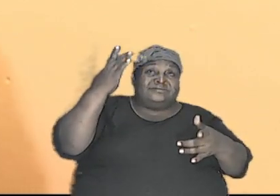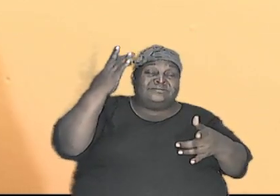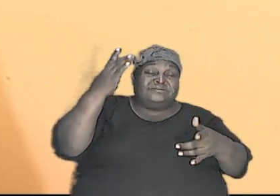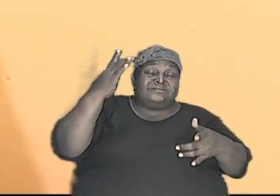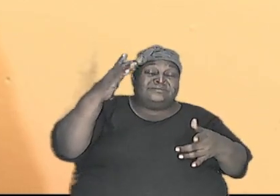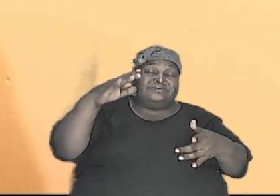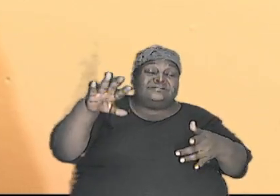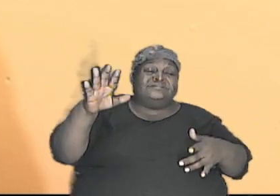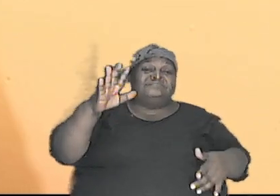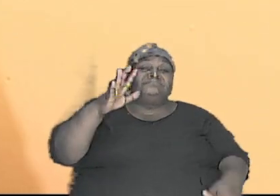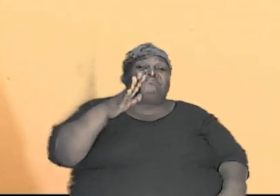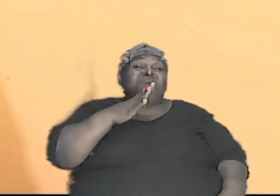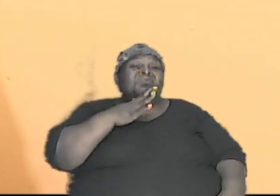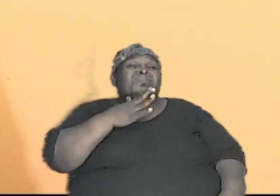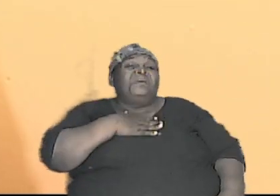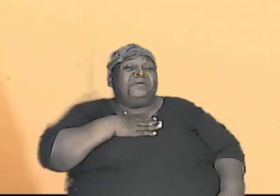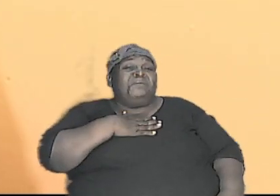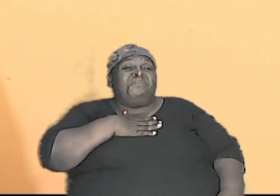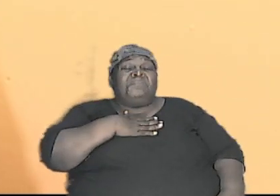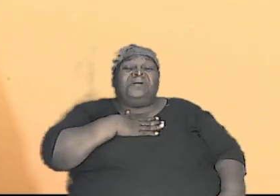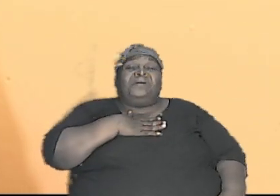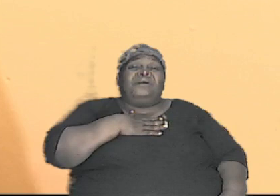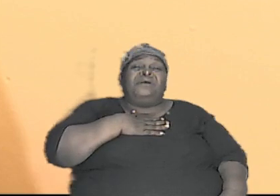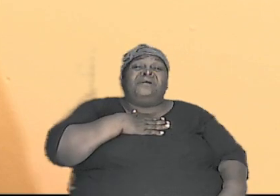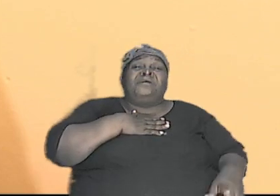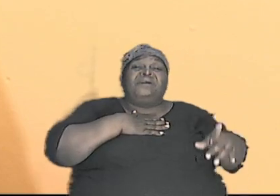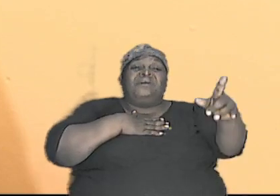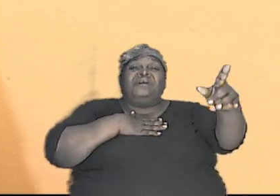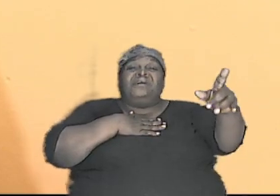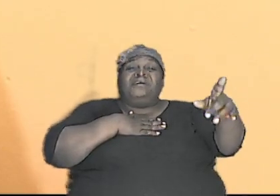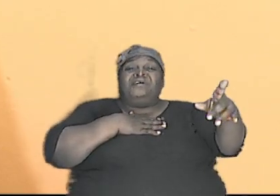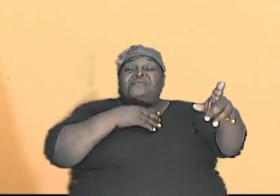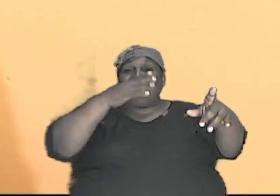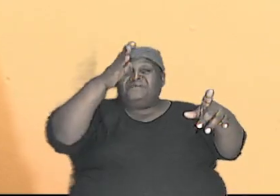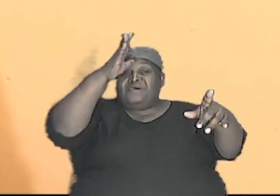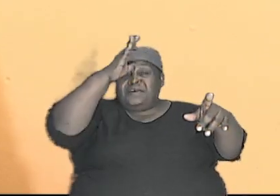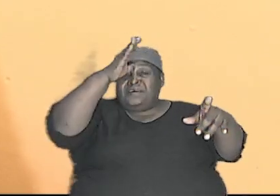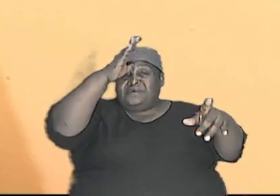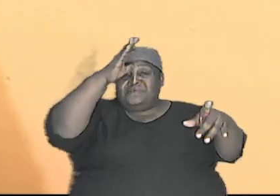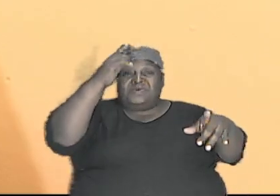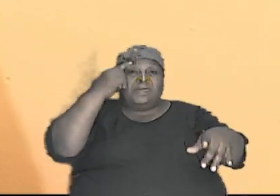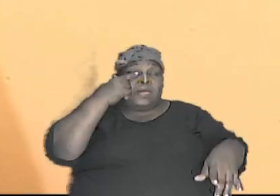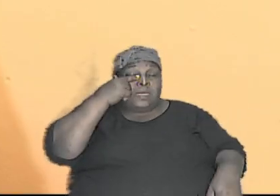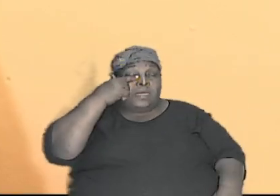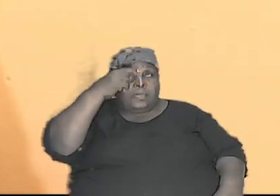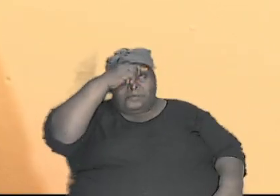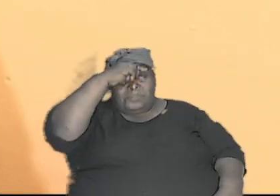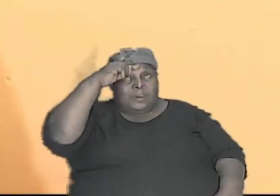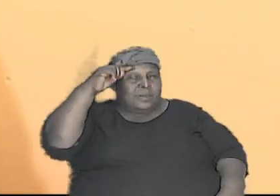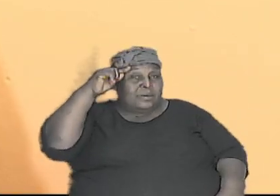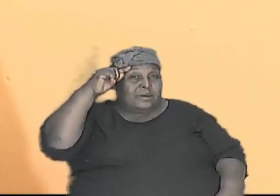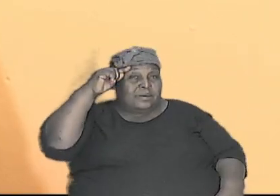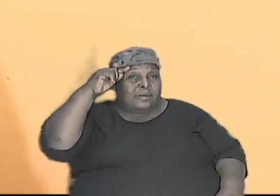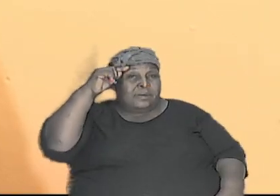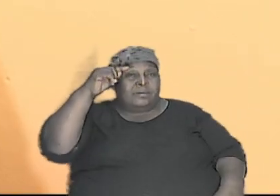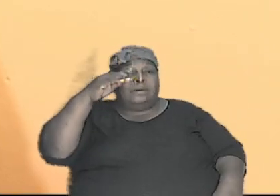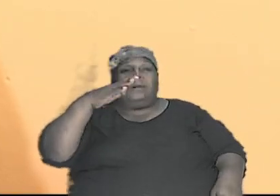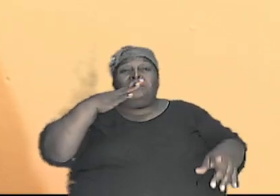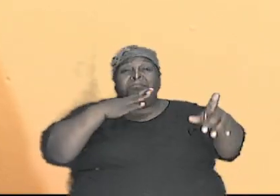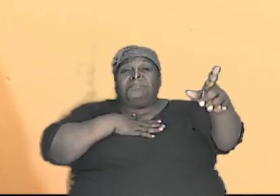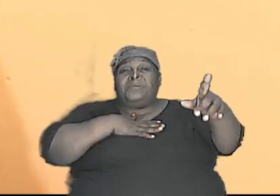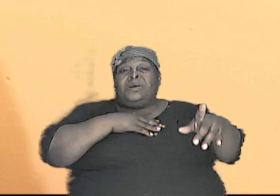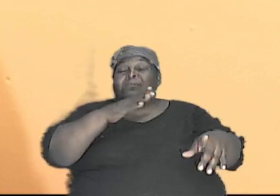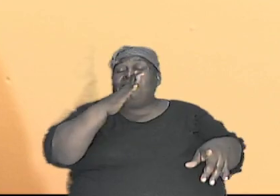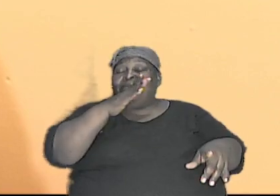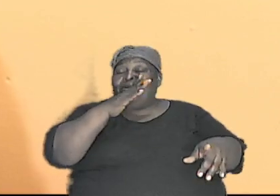my my father's eyes are black my mother's